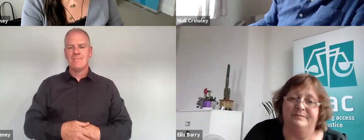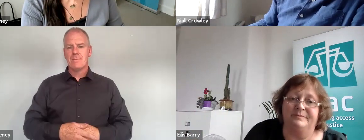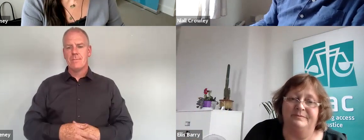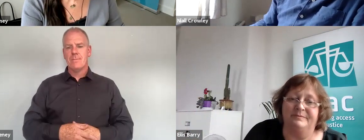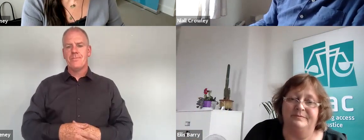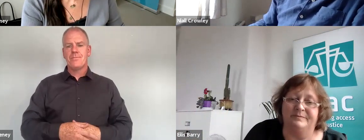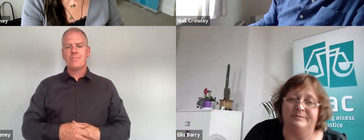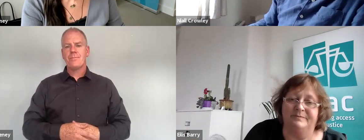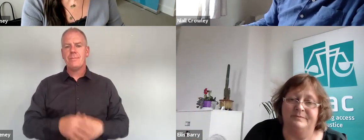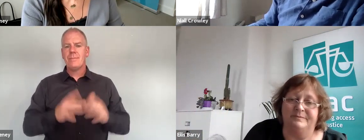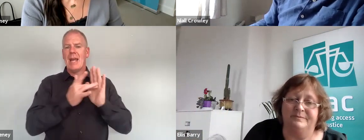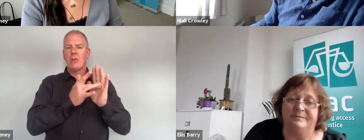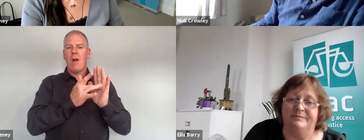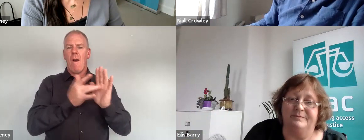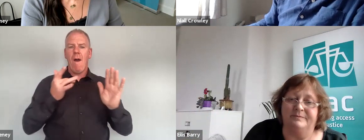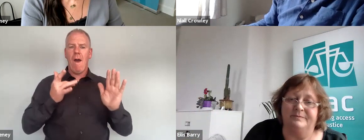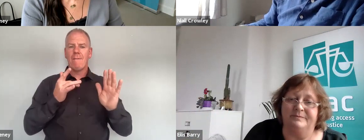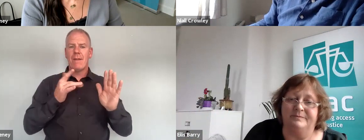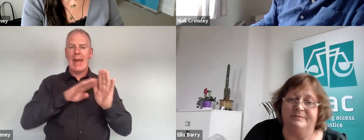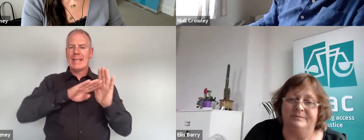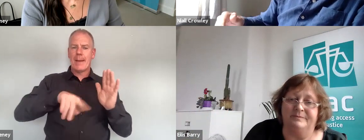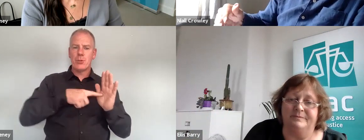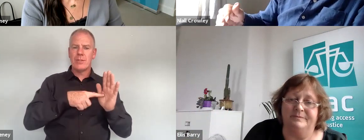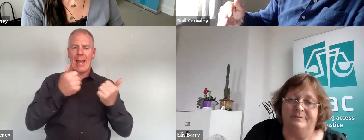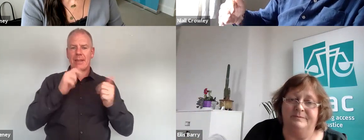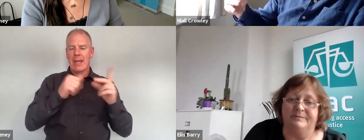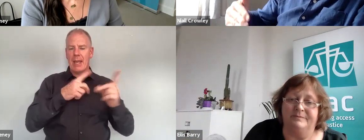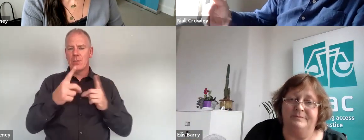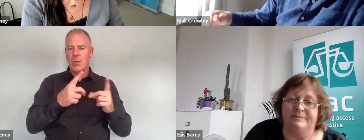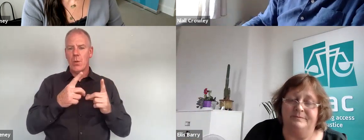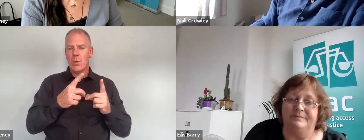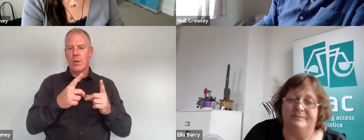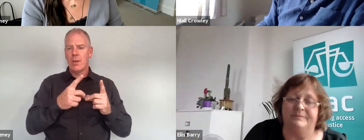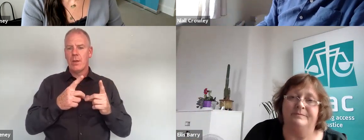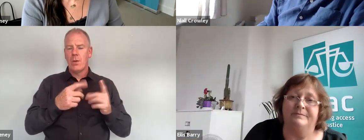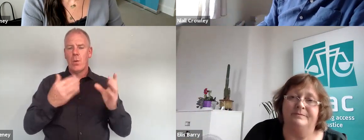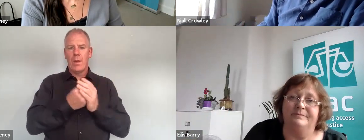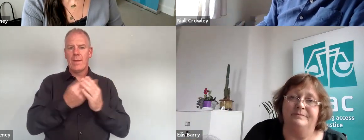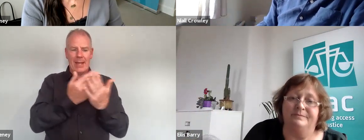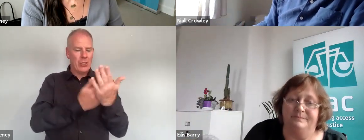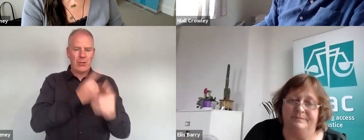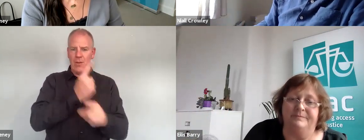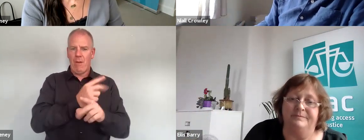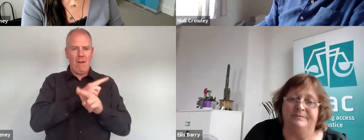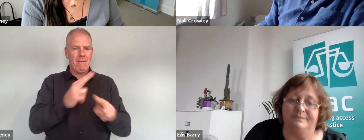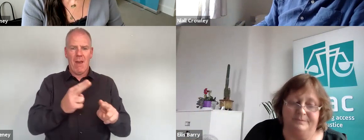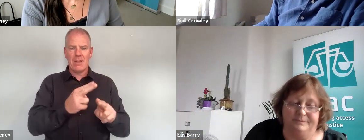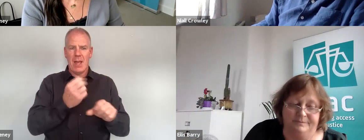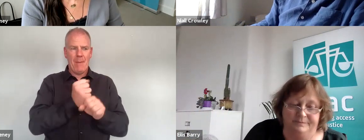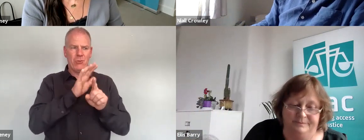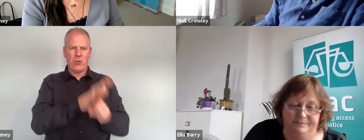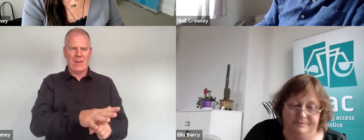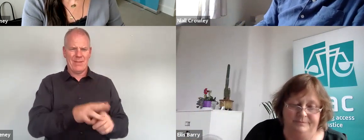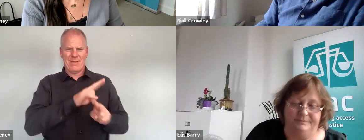also remove the exemption in terms of anything that can be done under anything that is done under existing legislation is not deemed to be discriminatory